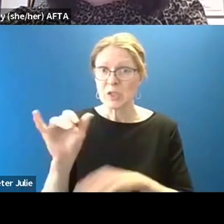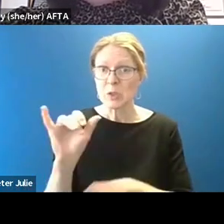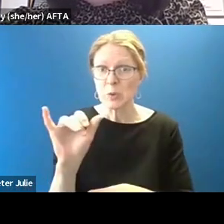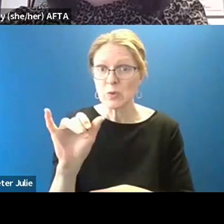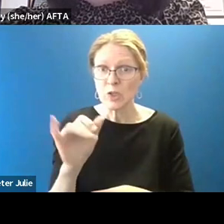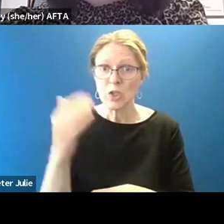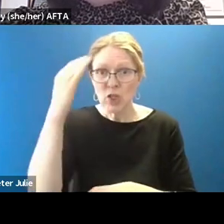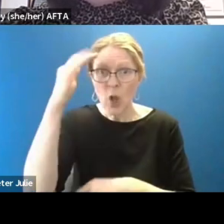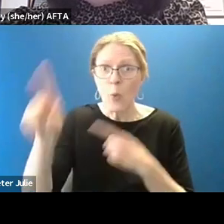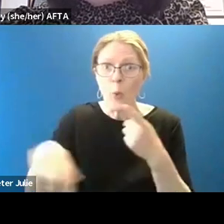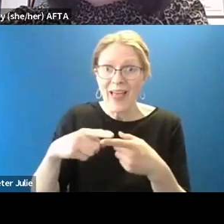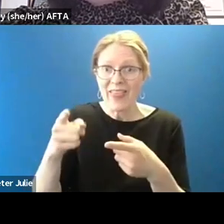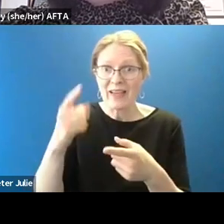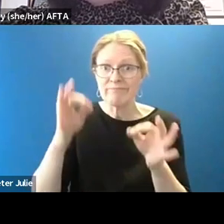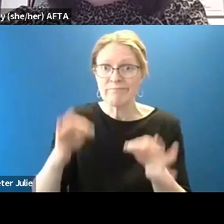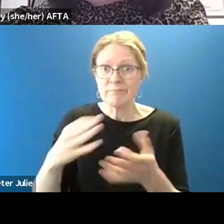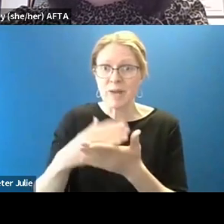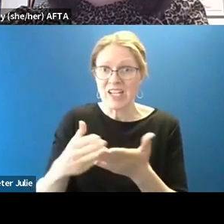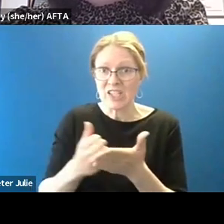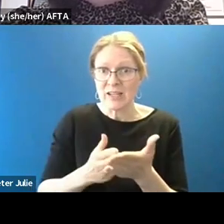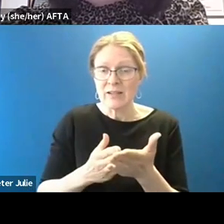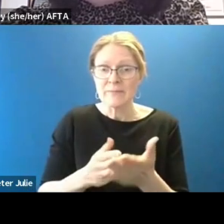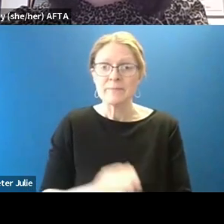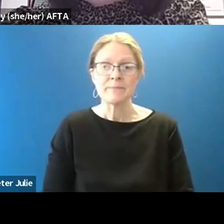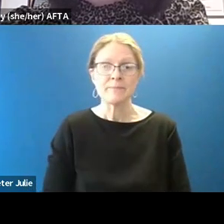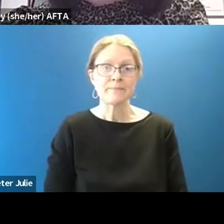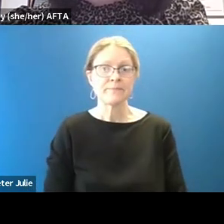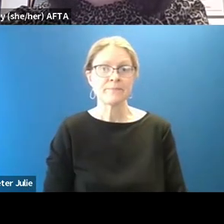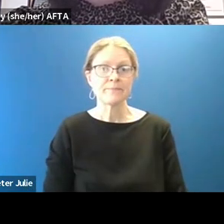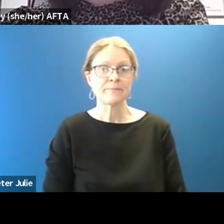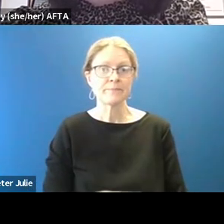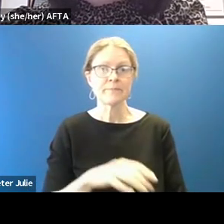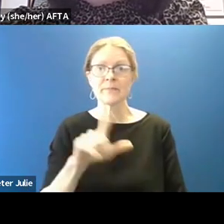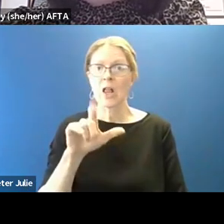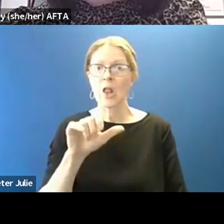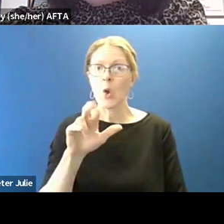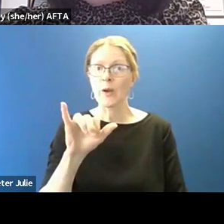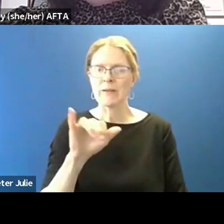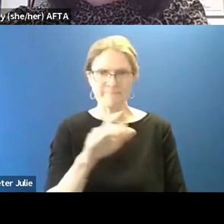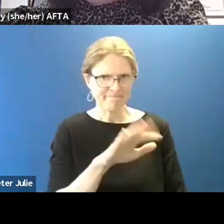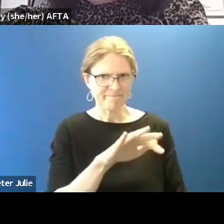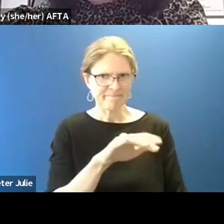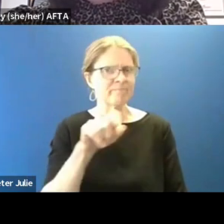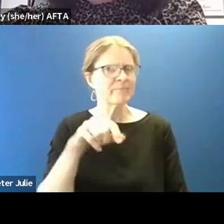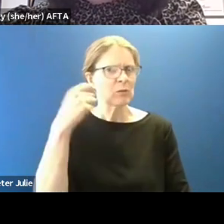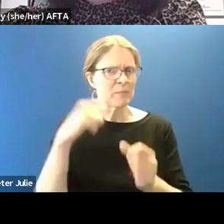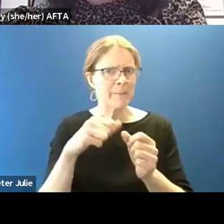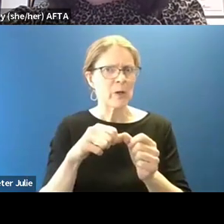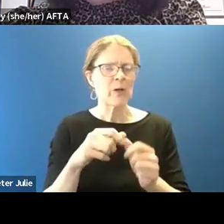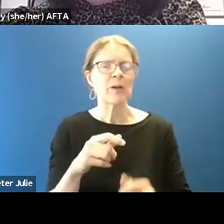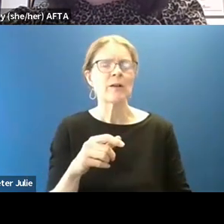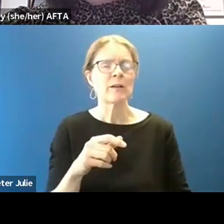and so on. So you can start to influence there, too. Absolutely. I think think it's important to remember, too, that, you know,